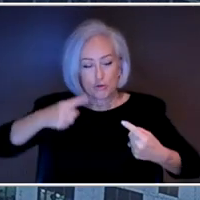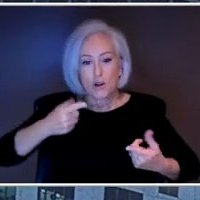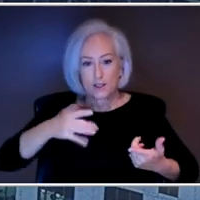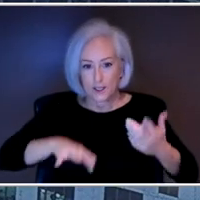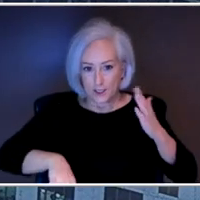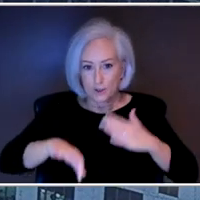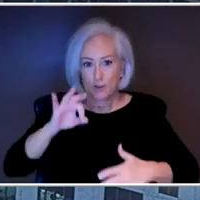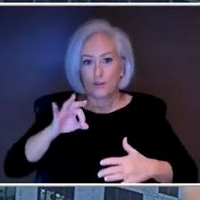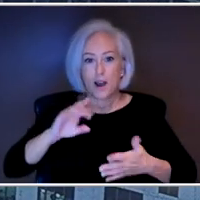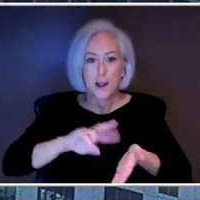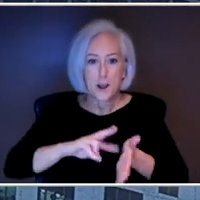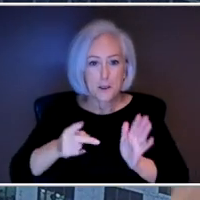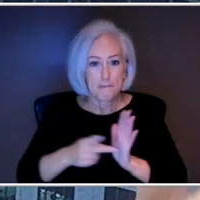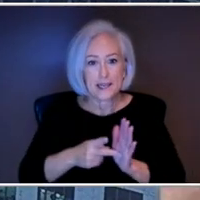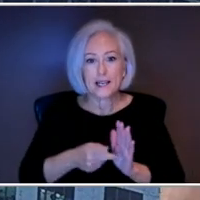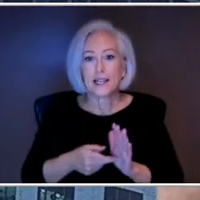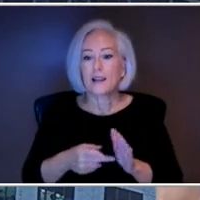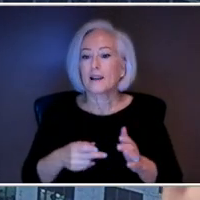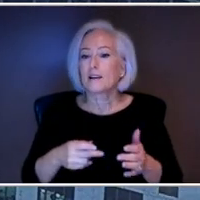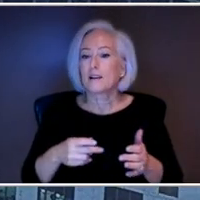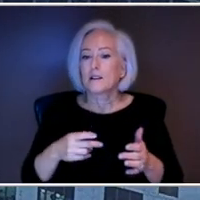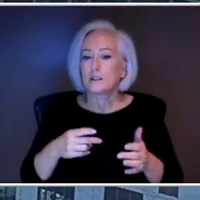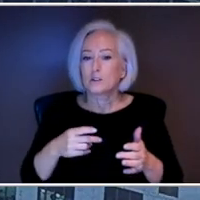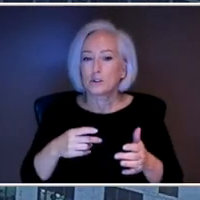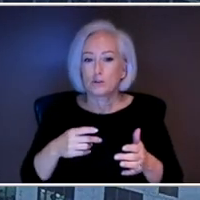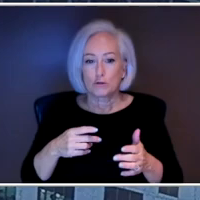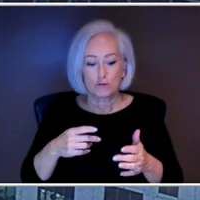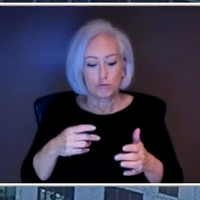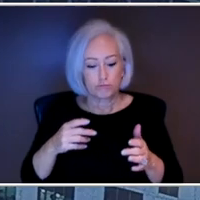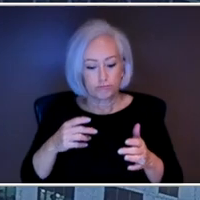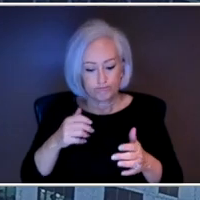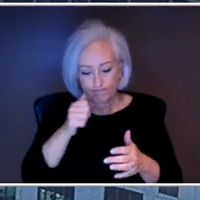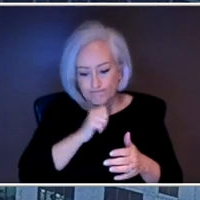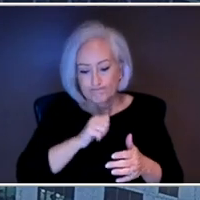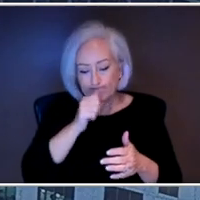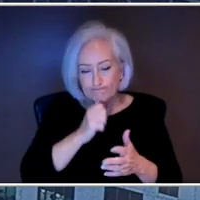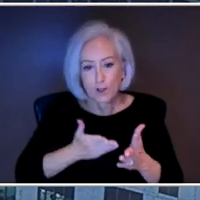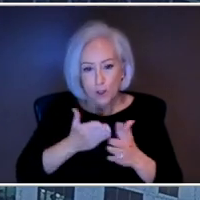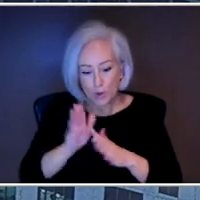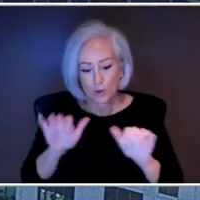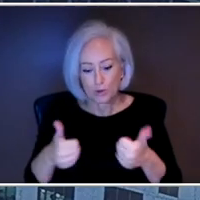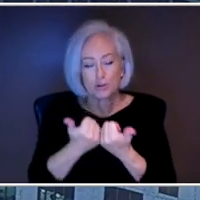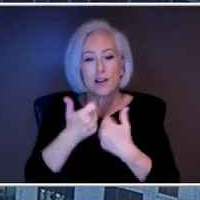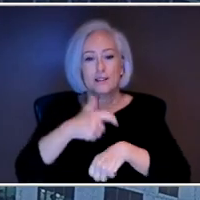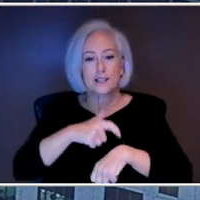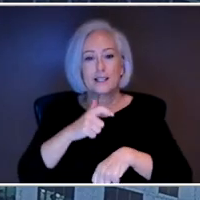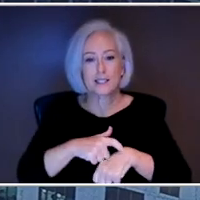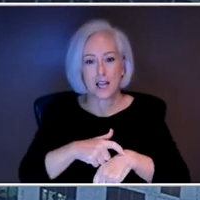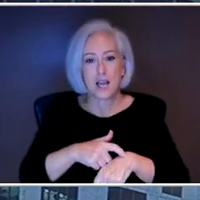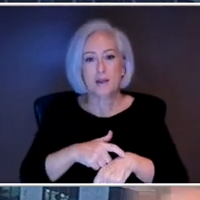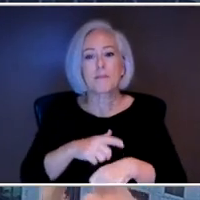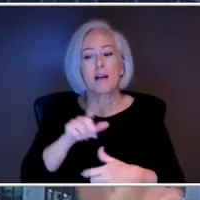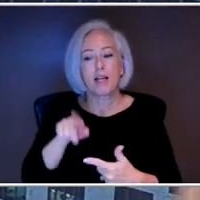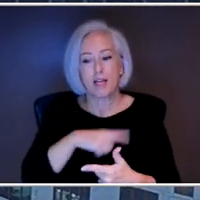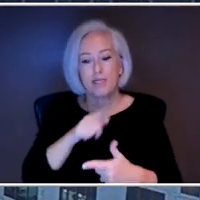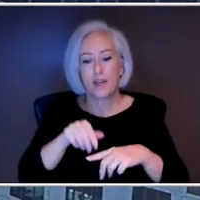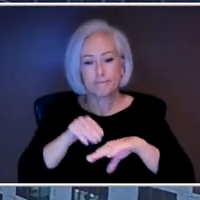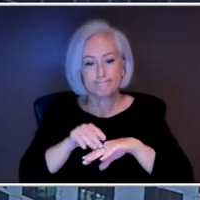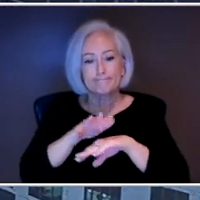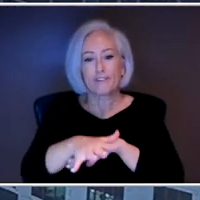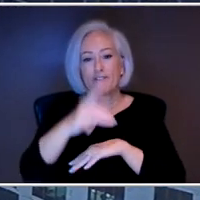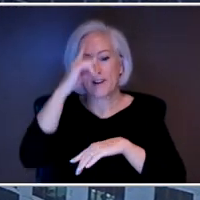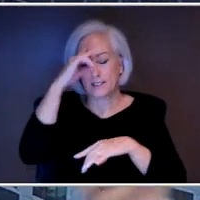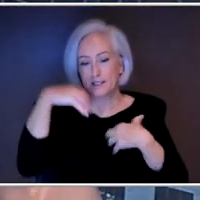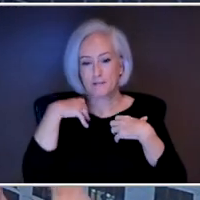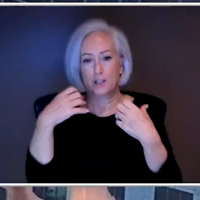purpose to get them through difficult or challenging times. And so it's really increasing and putting a strain on our mental health services and lines. And so